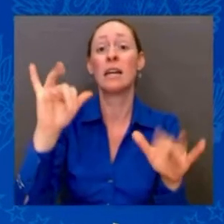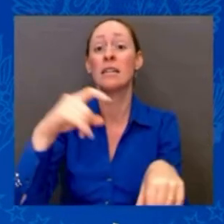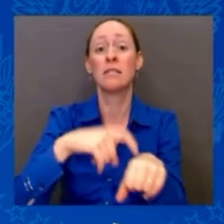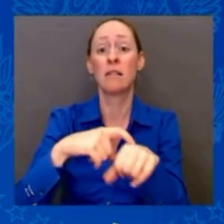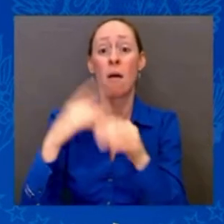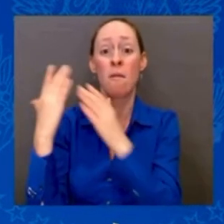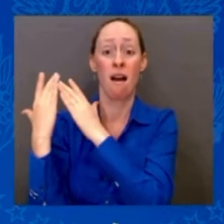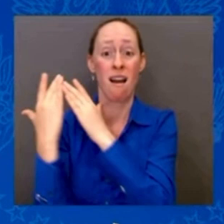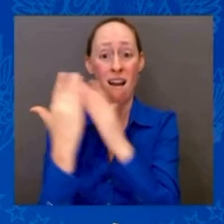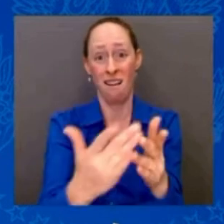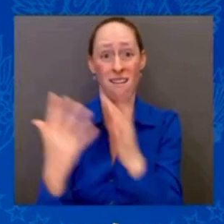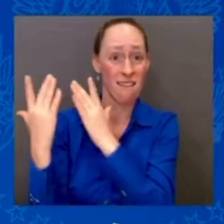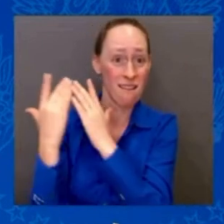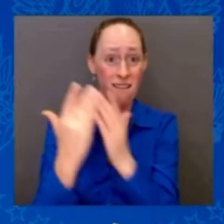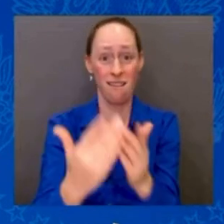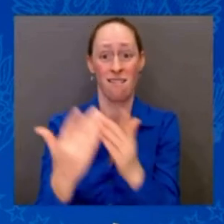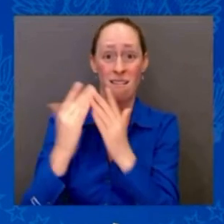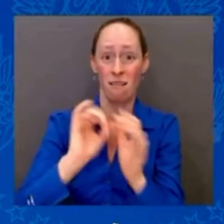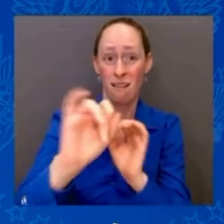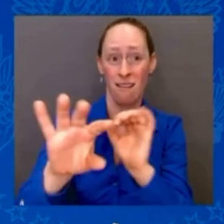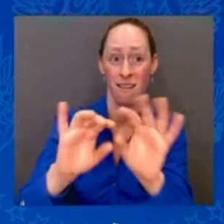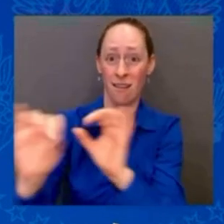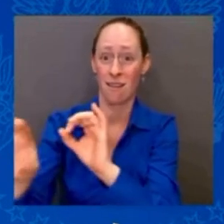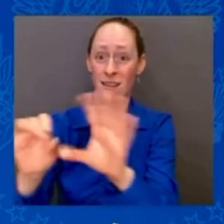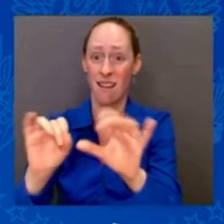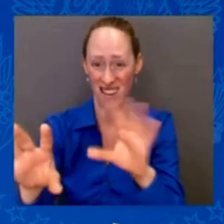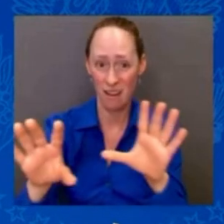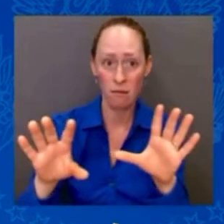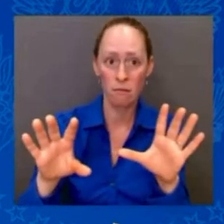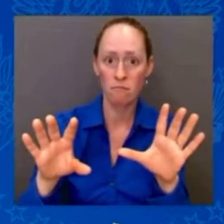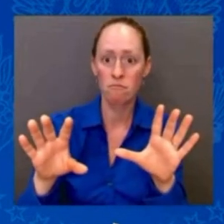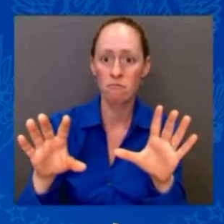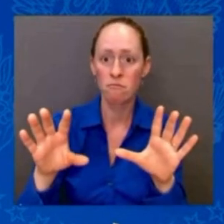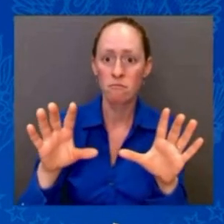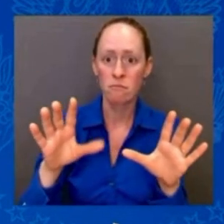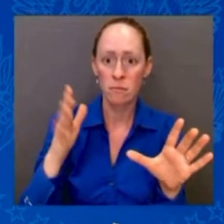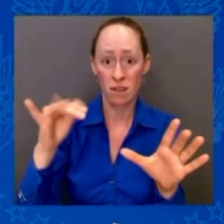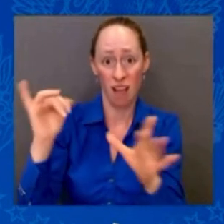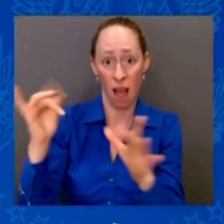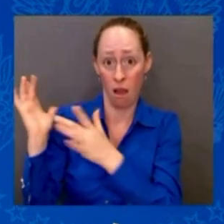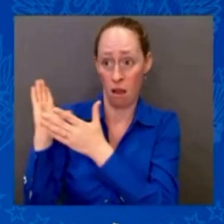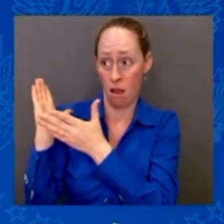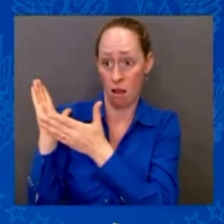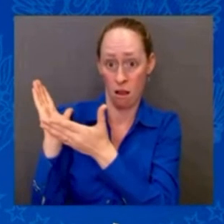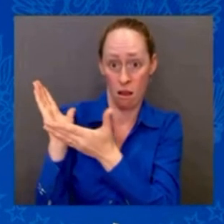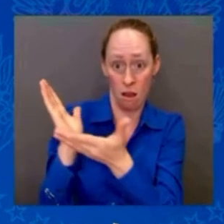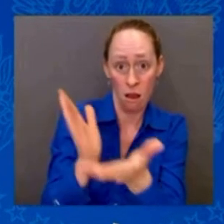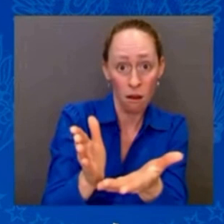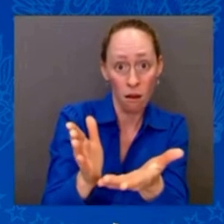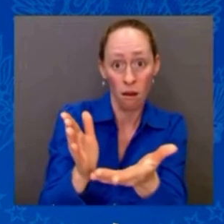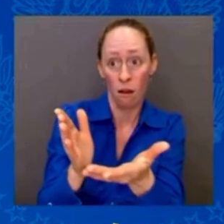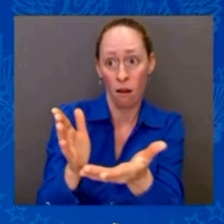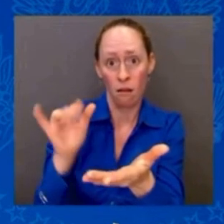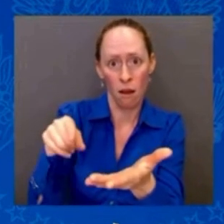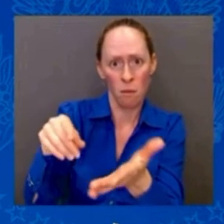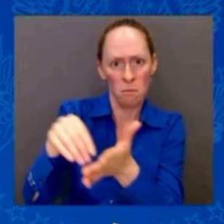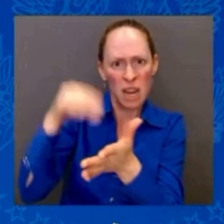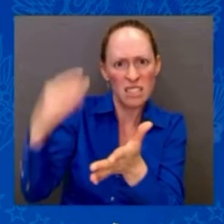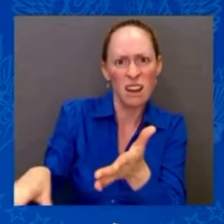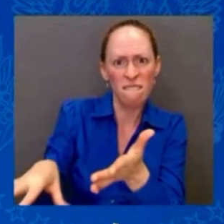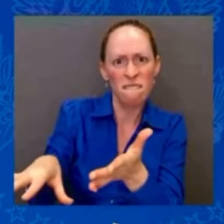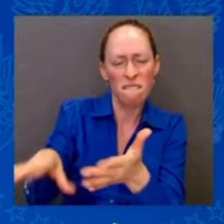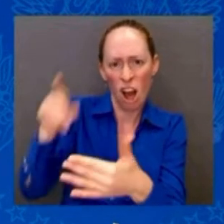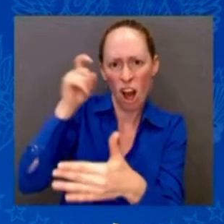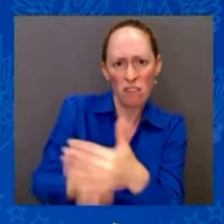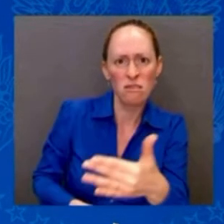money. Last year, I signed the Ocean Shipping Reform Act, cracking down on foreign shipping companies that were making Americans